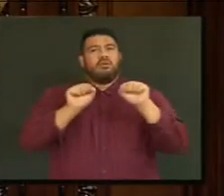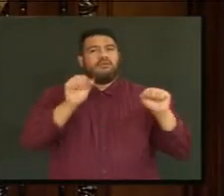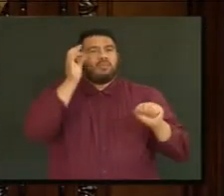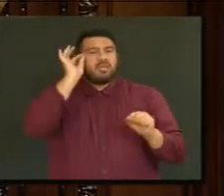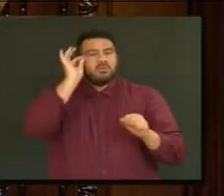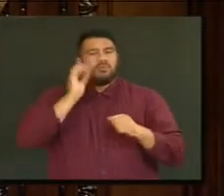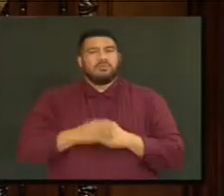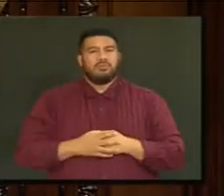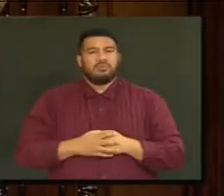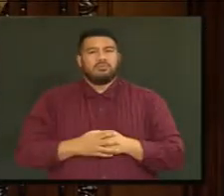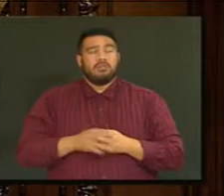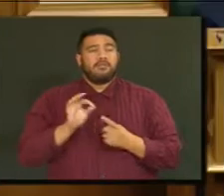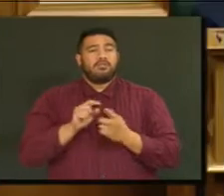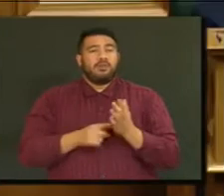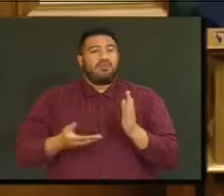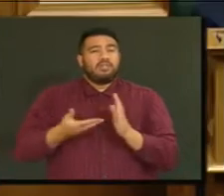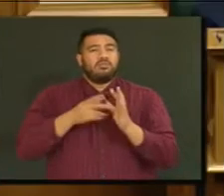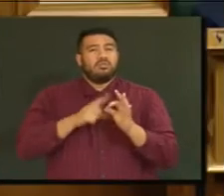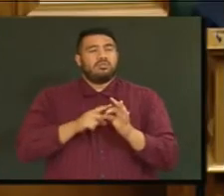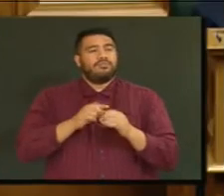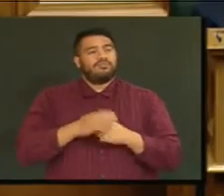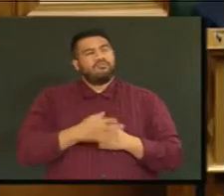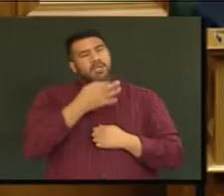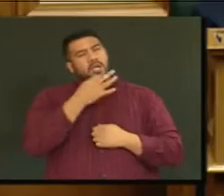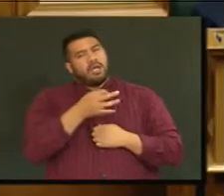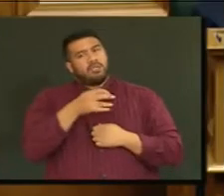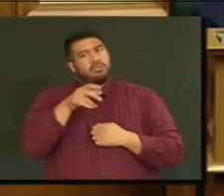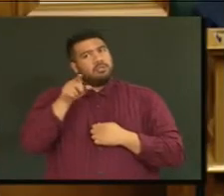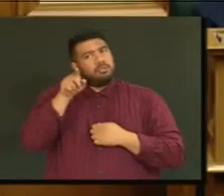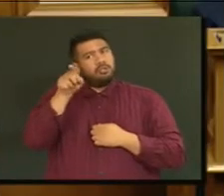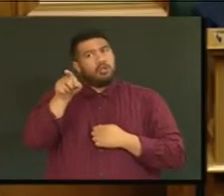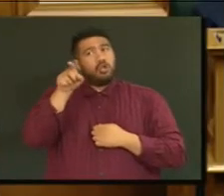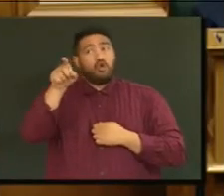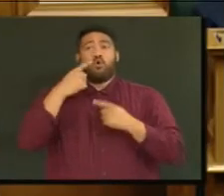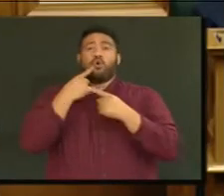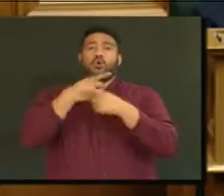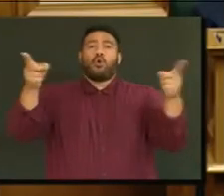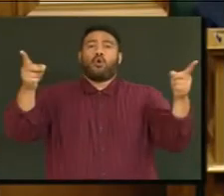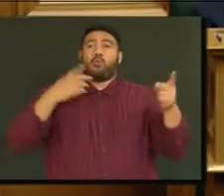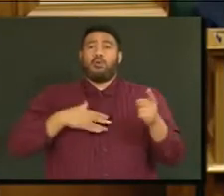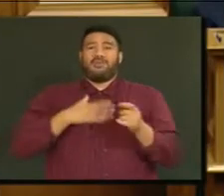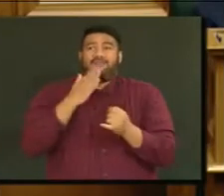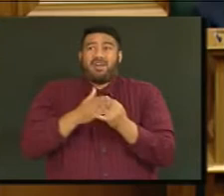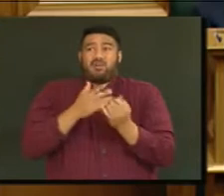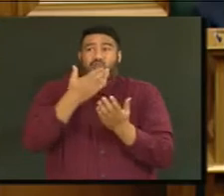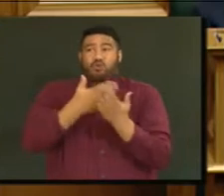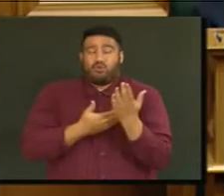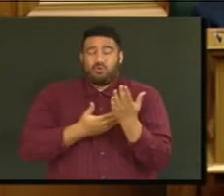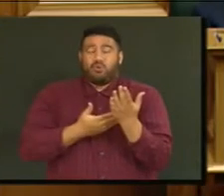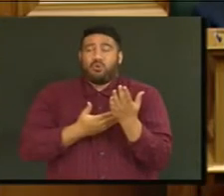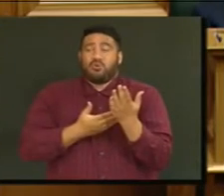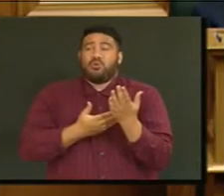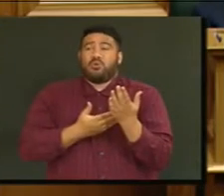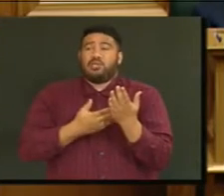Supplementary question, Phil Twyford. Was the call for final proposals correct, that Councils will still be